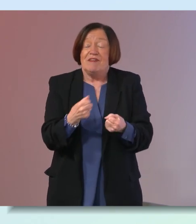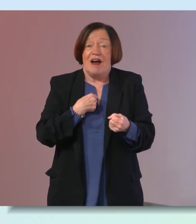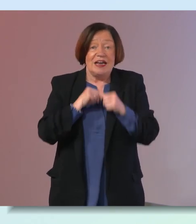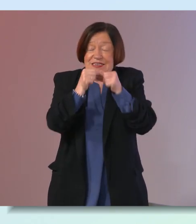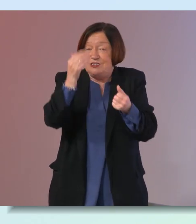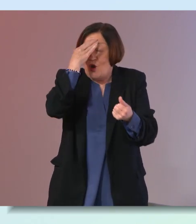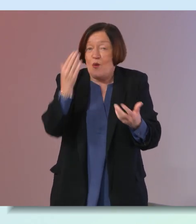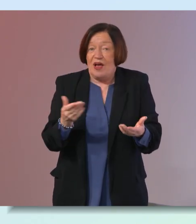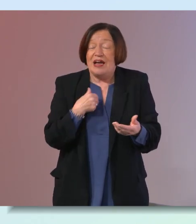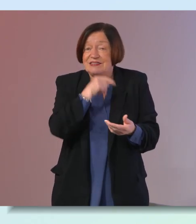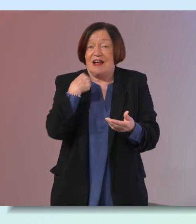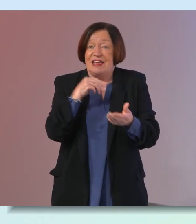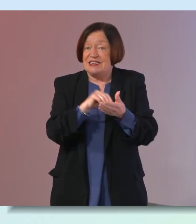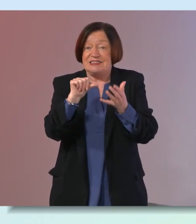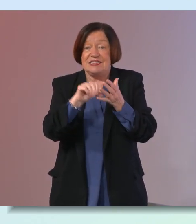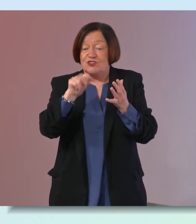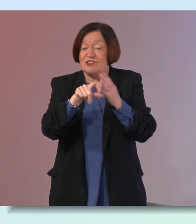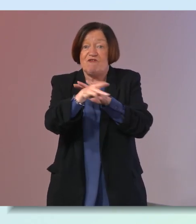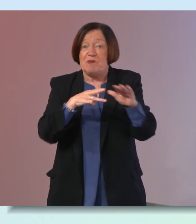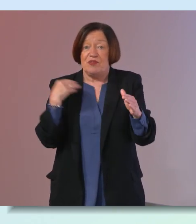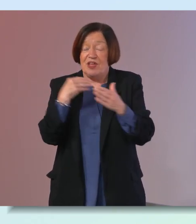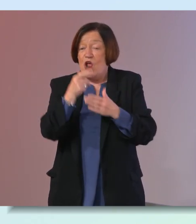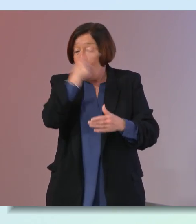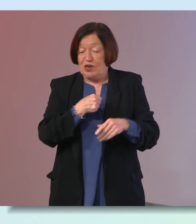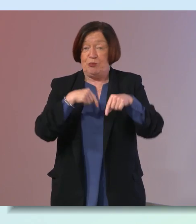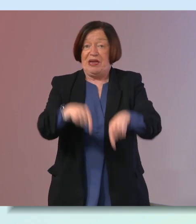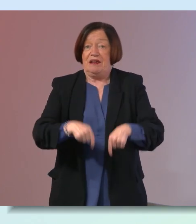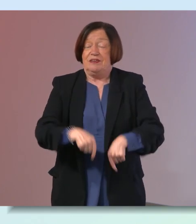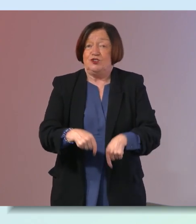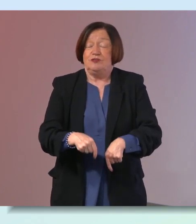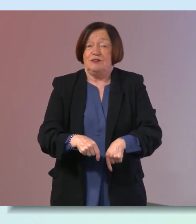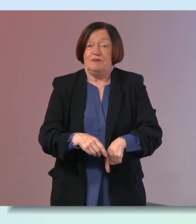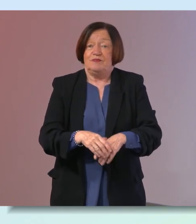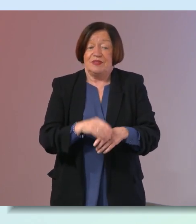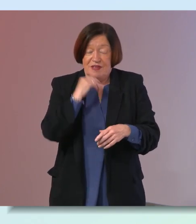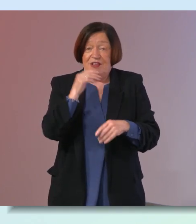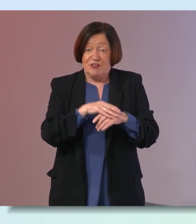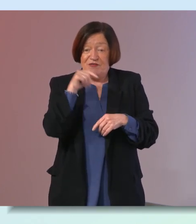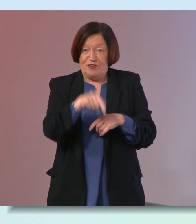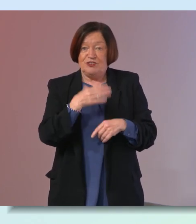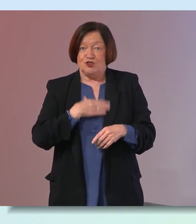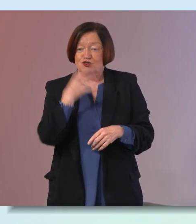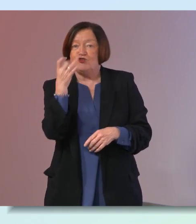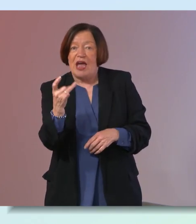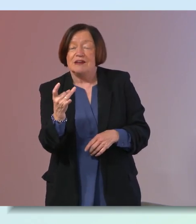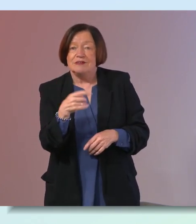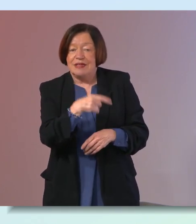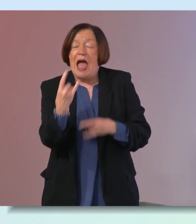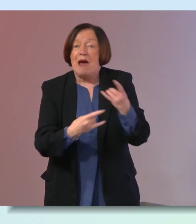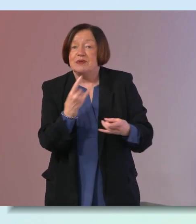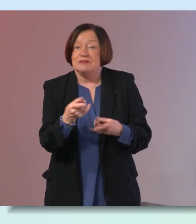didn't know and i'd say i had it six or seven months but i'm lucky to be here due to that just check that may have happened